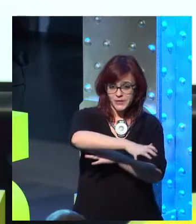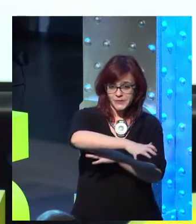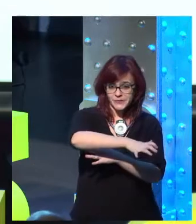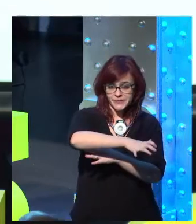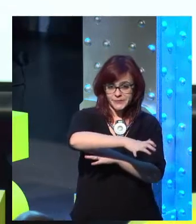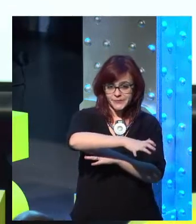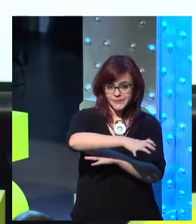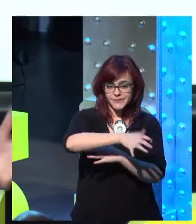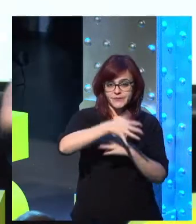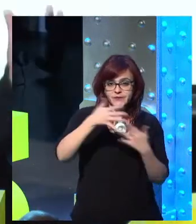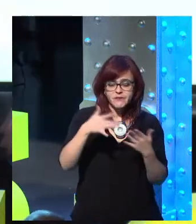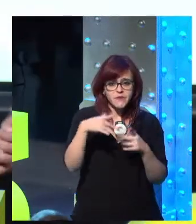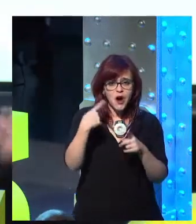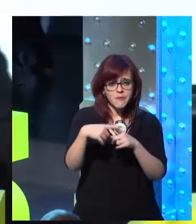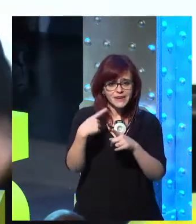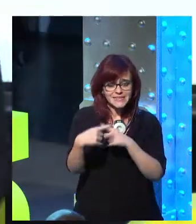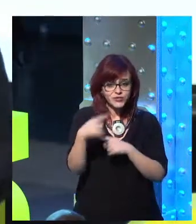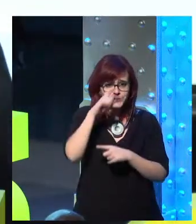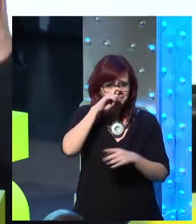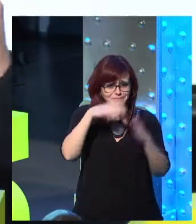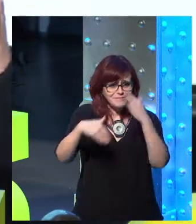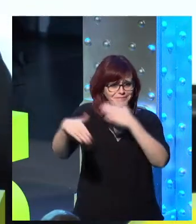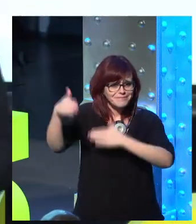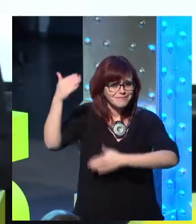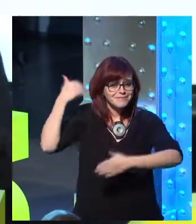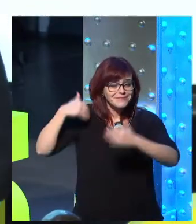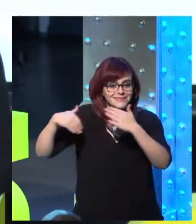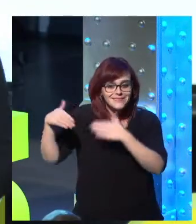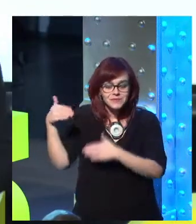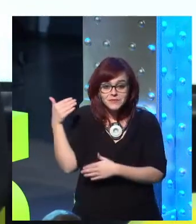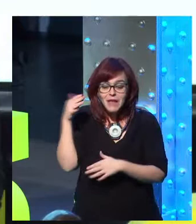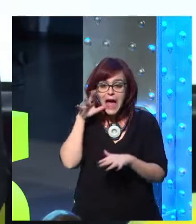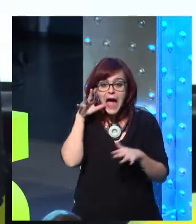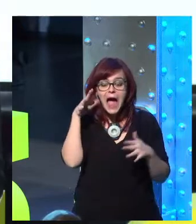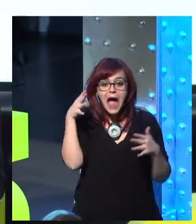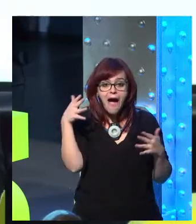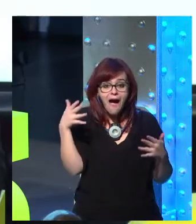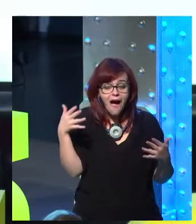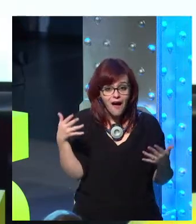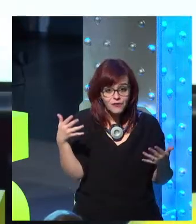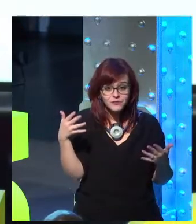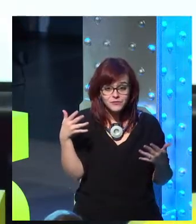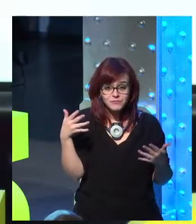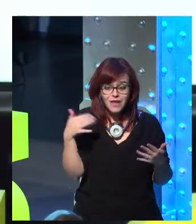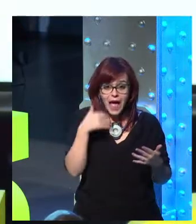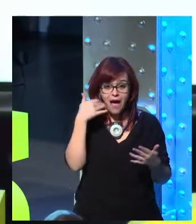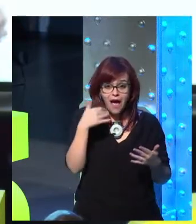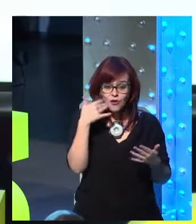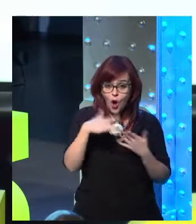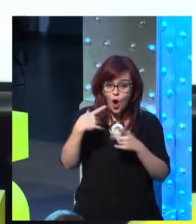filter feeder. When it's done, it goes dun-da-da-da. And when it's stuck, it goes dun-dun. That's it.